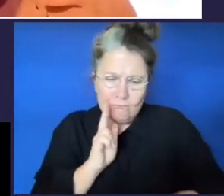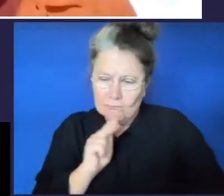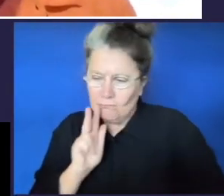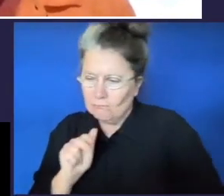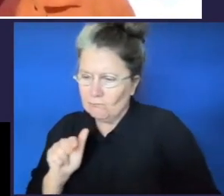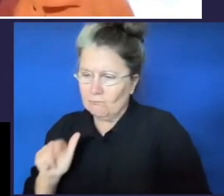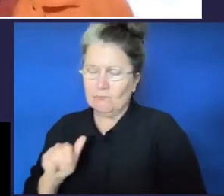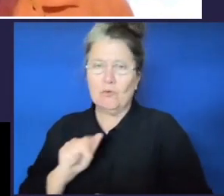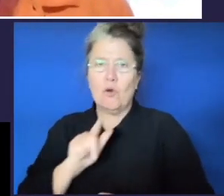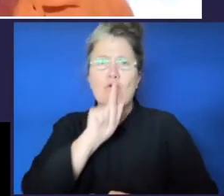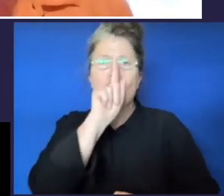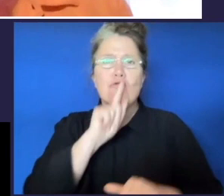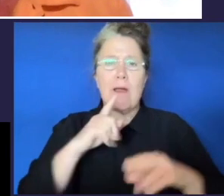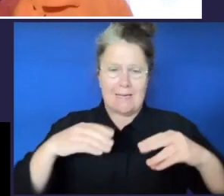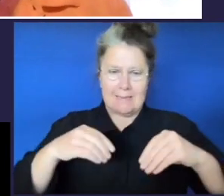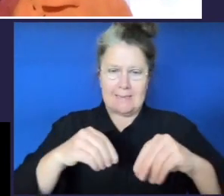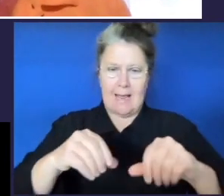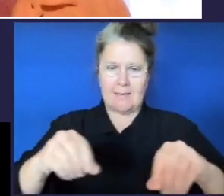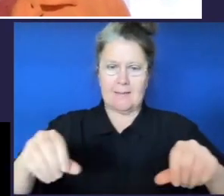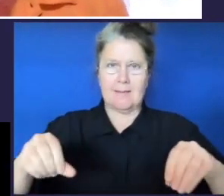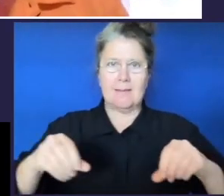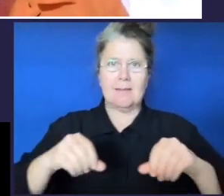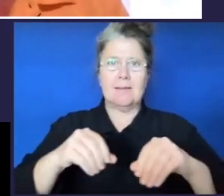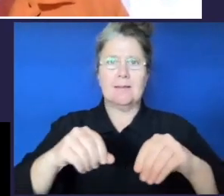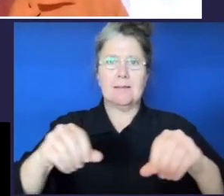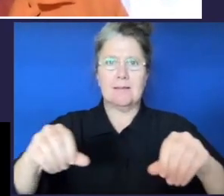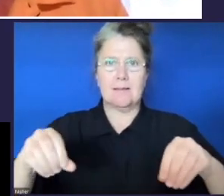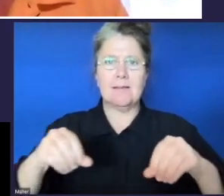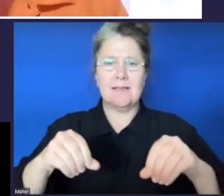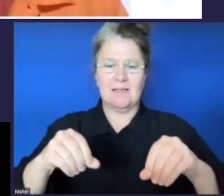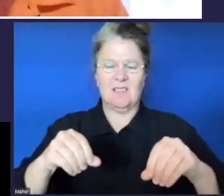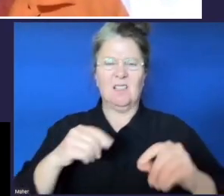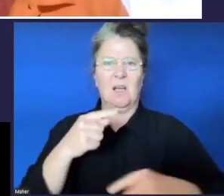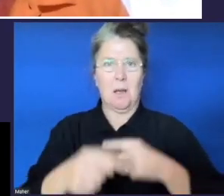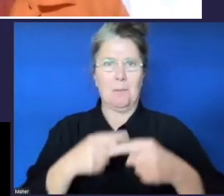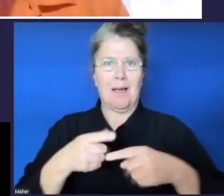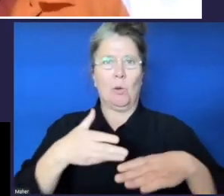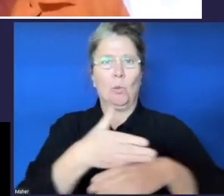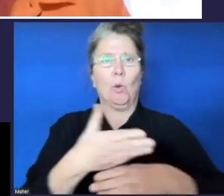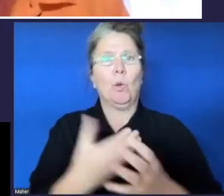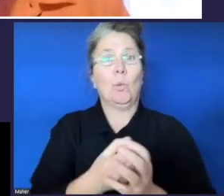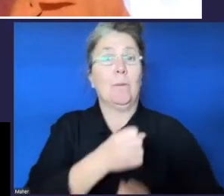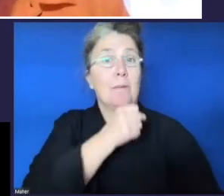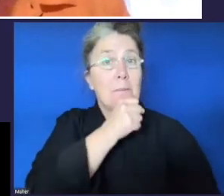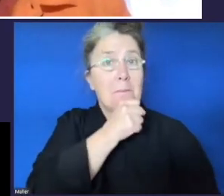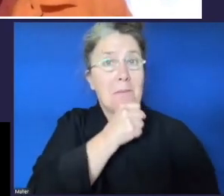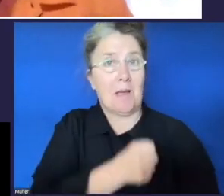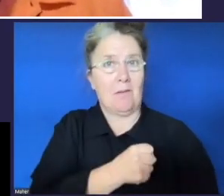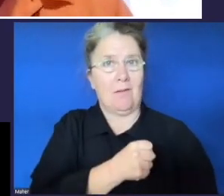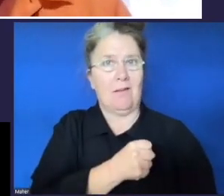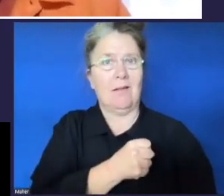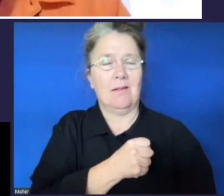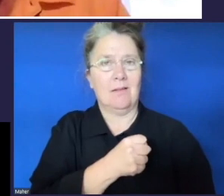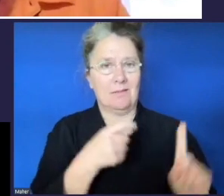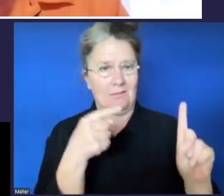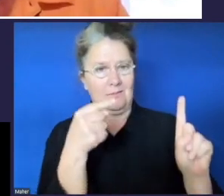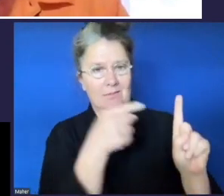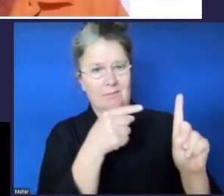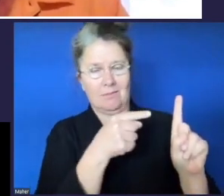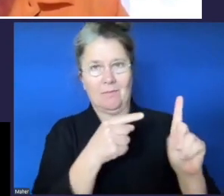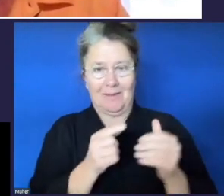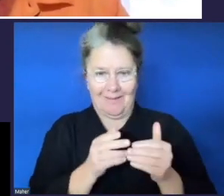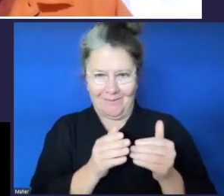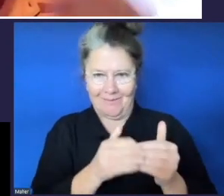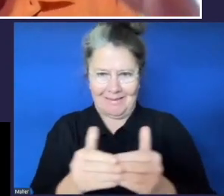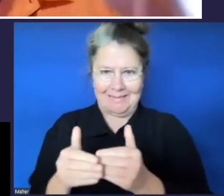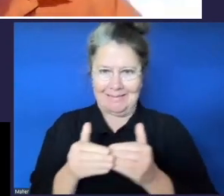dust is about working with the male um fixing that relationship